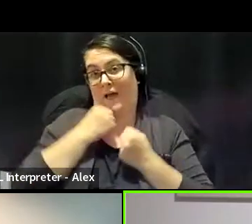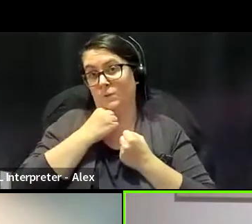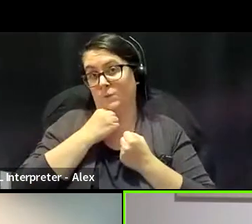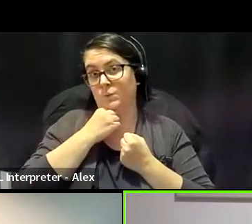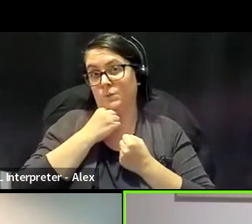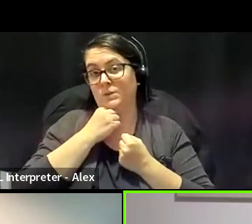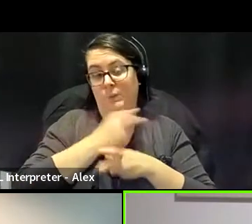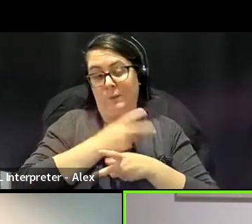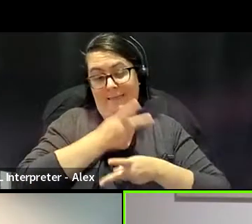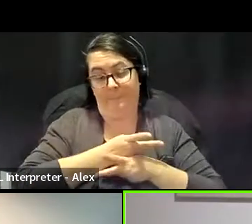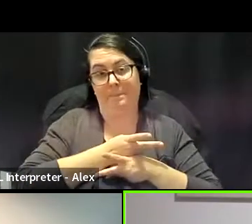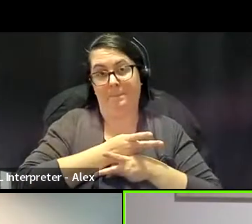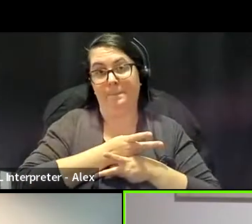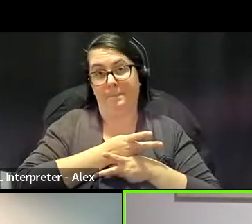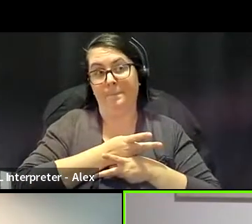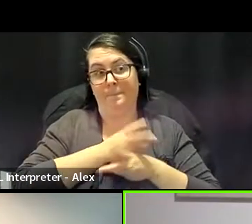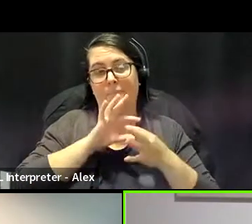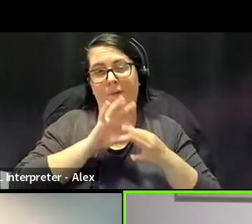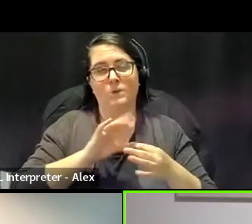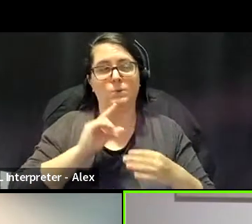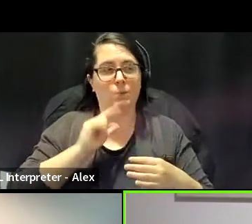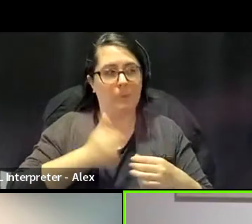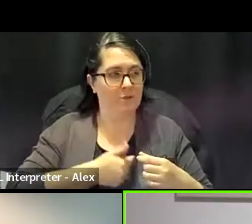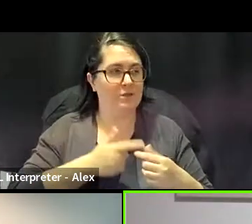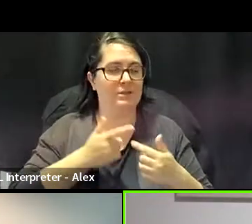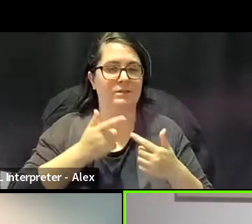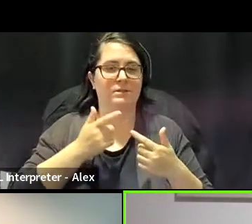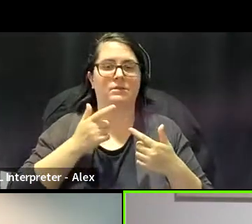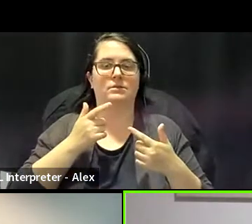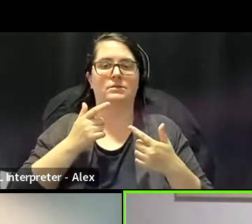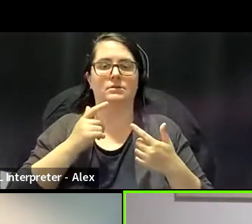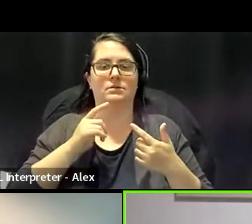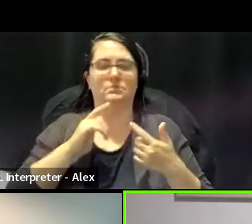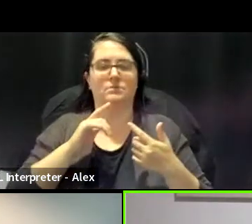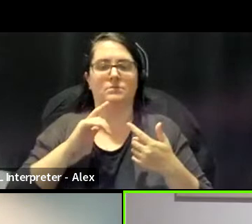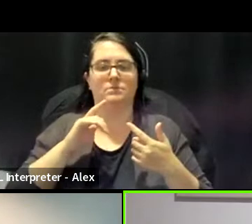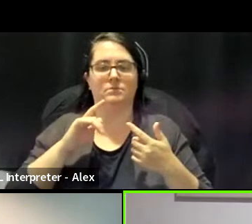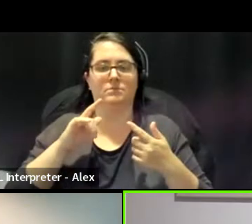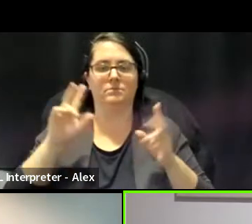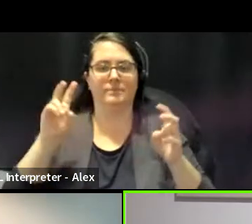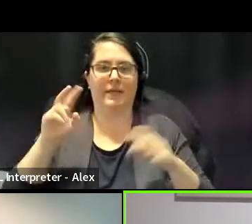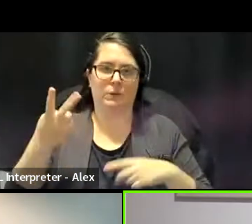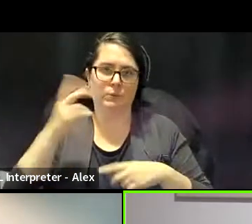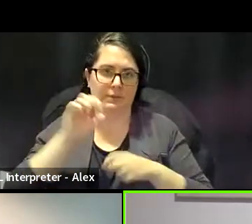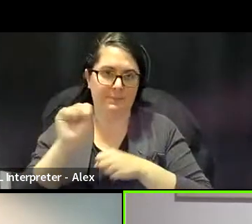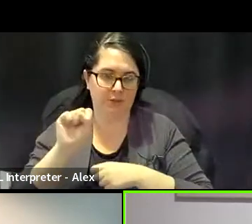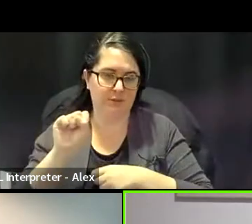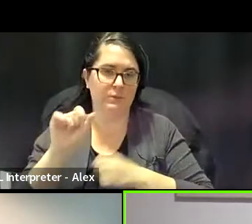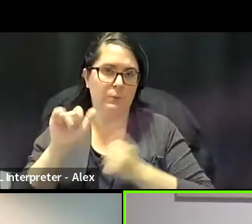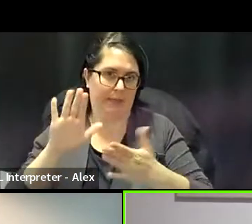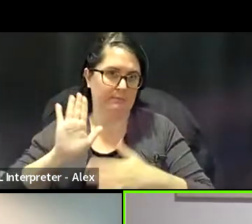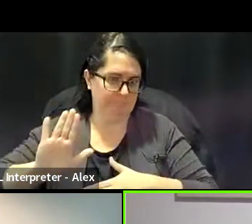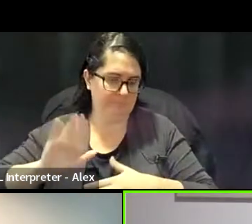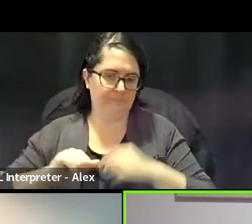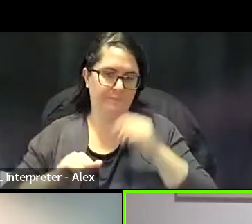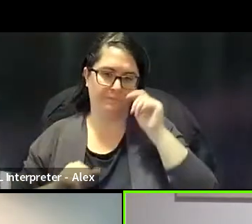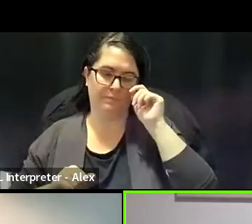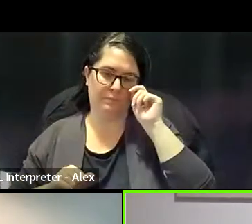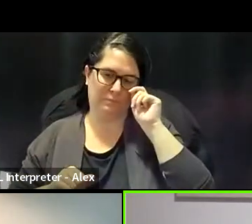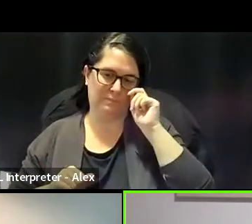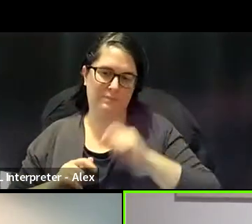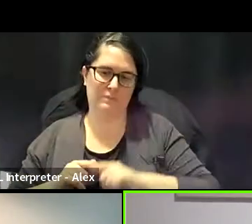in our communities around, uh, queerness and, uh, Nij Manidawak, the two-spirit, uh, ways, um,